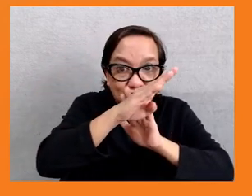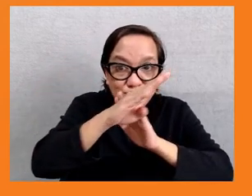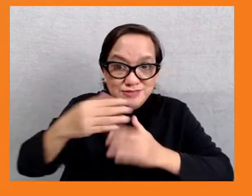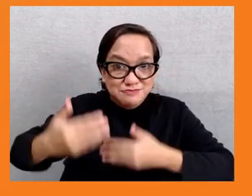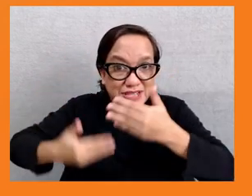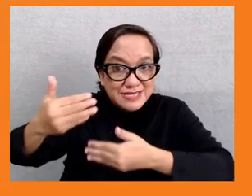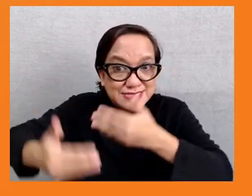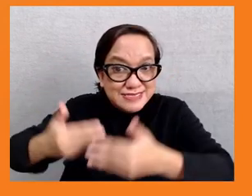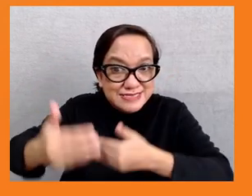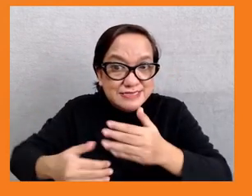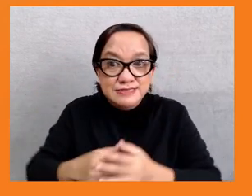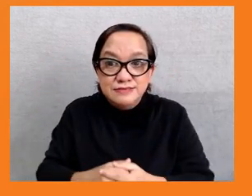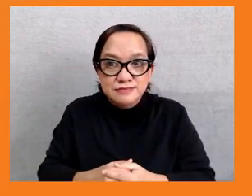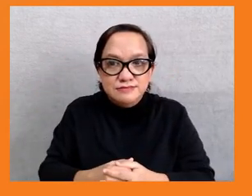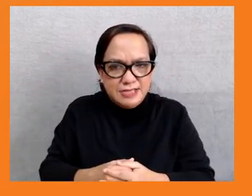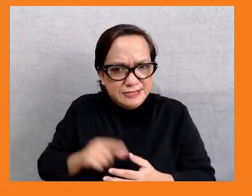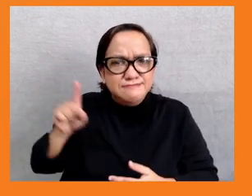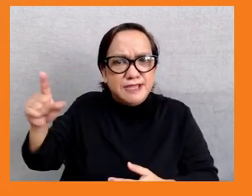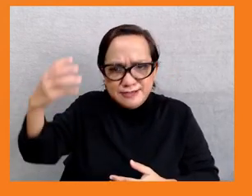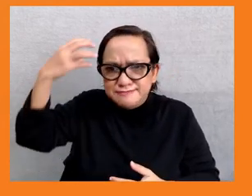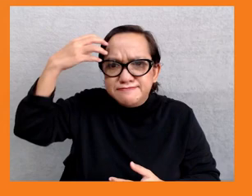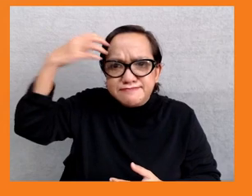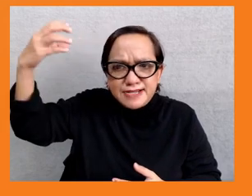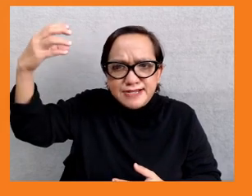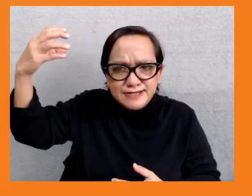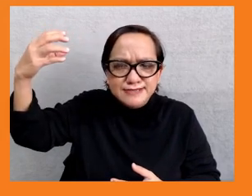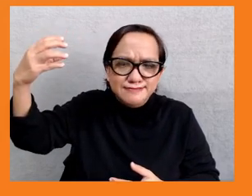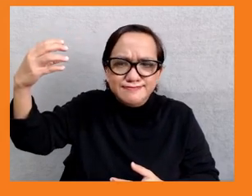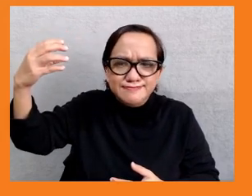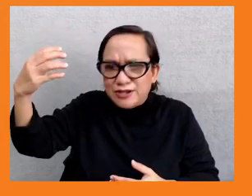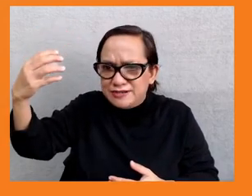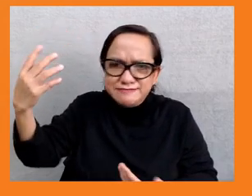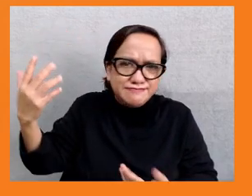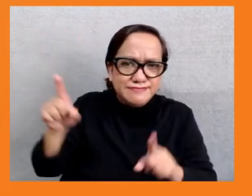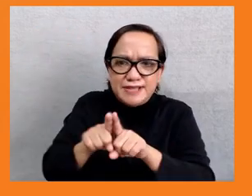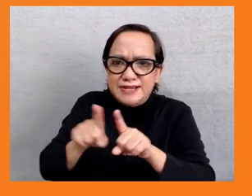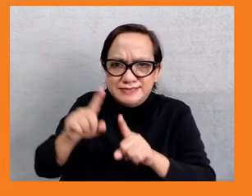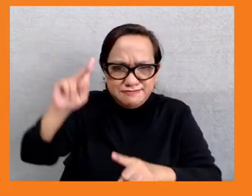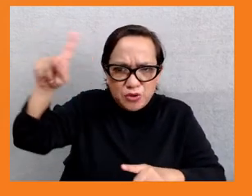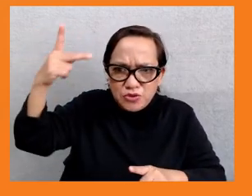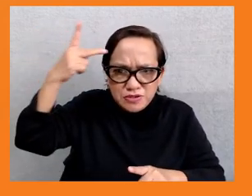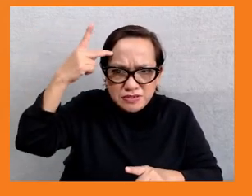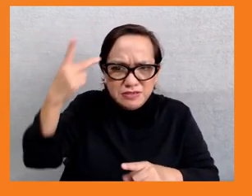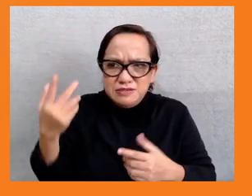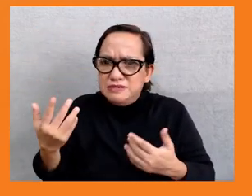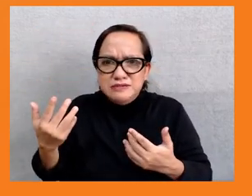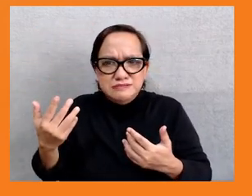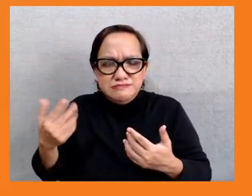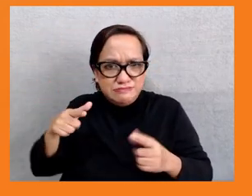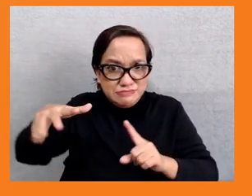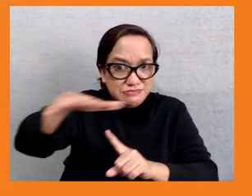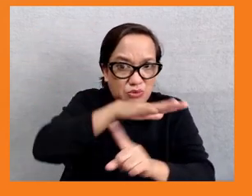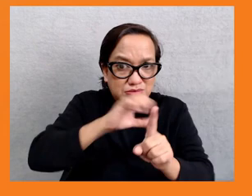circumstance makes feasible. But there's also issues about